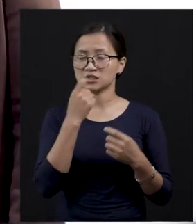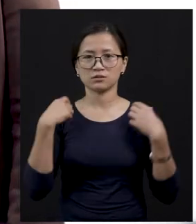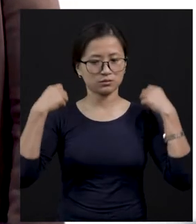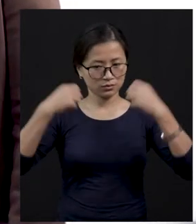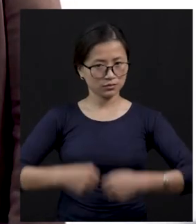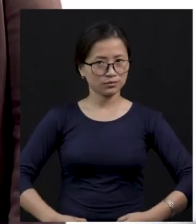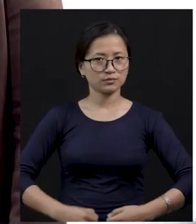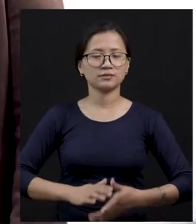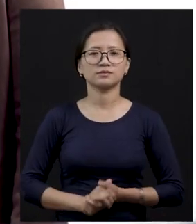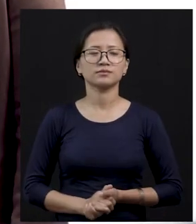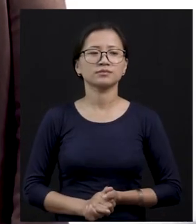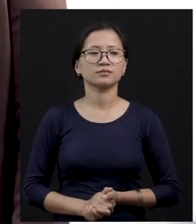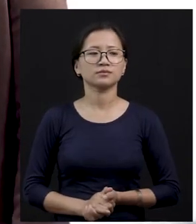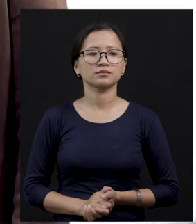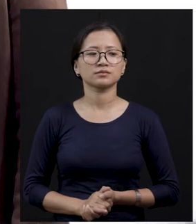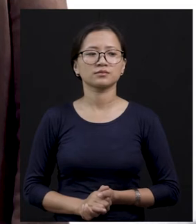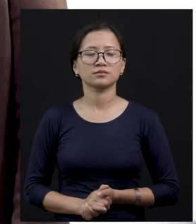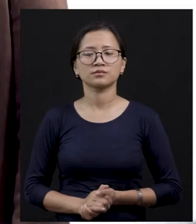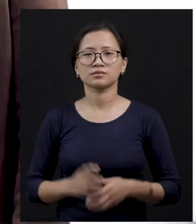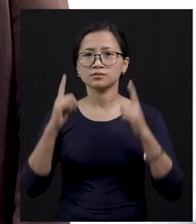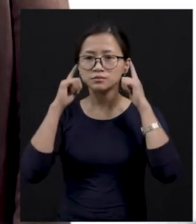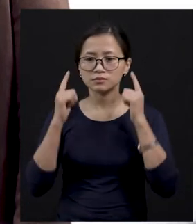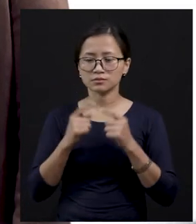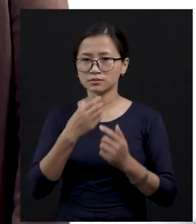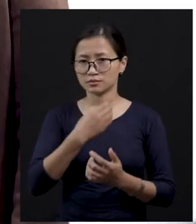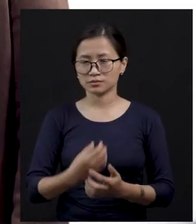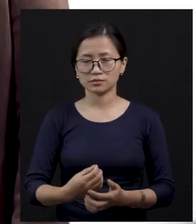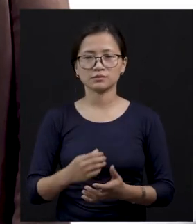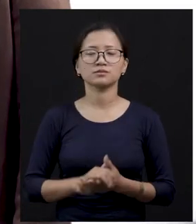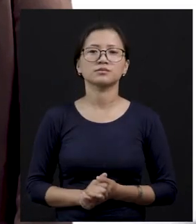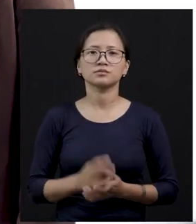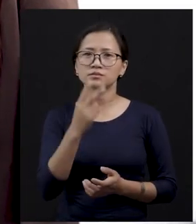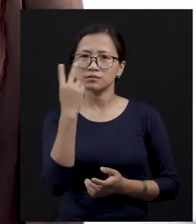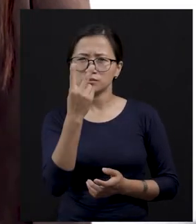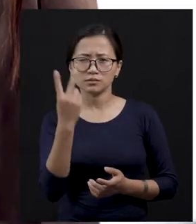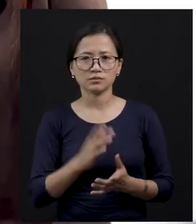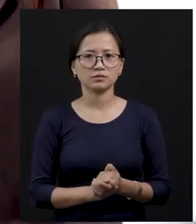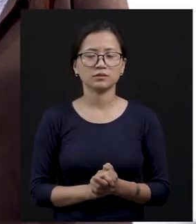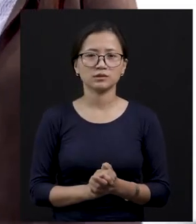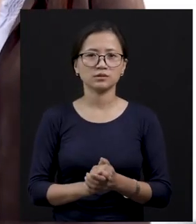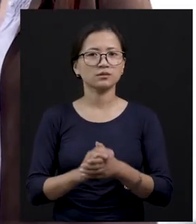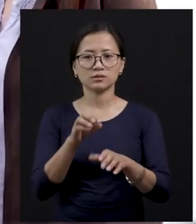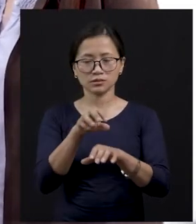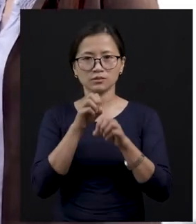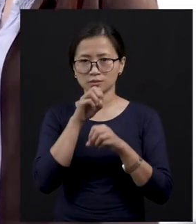goat and even this with a stethoscope, observing, examining a dog.